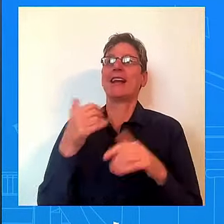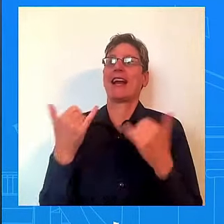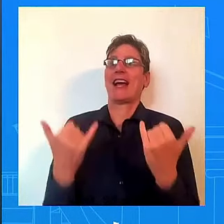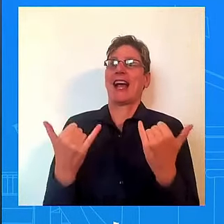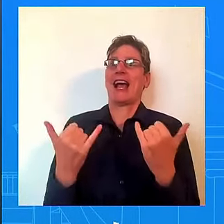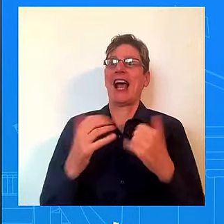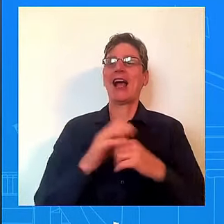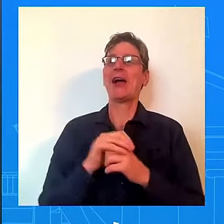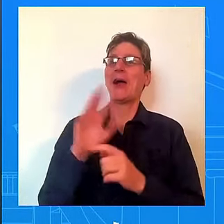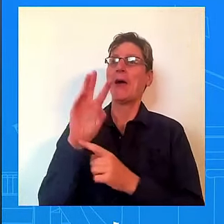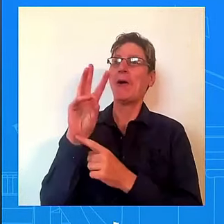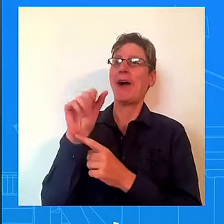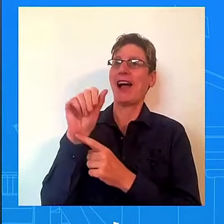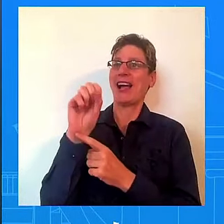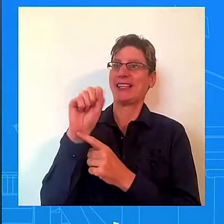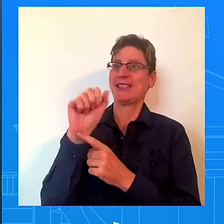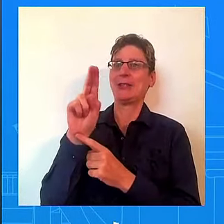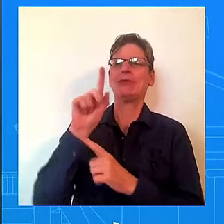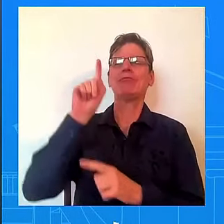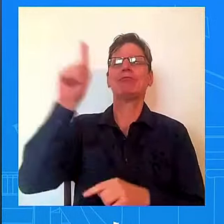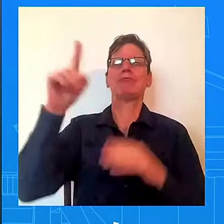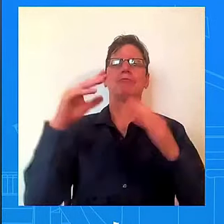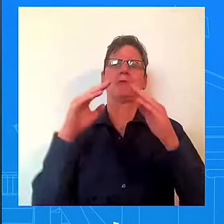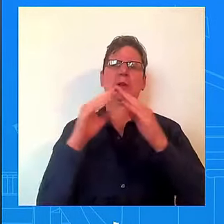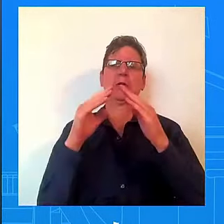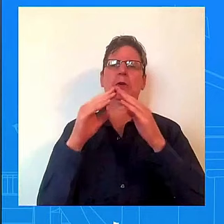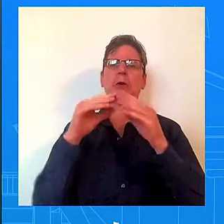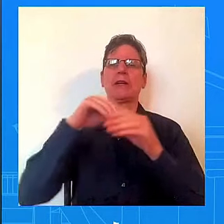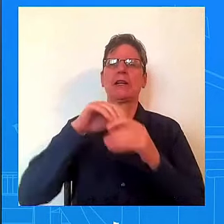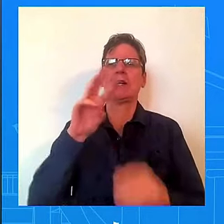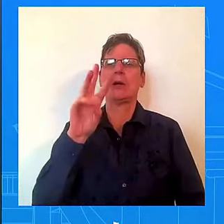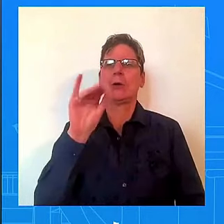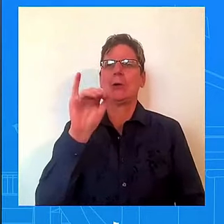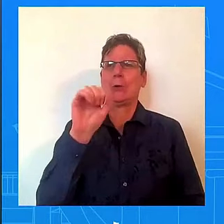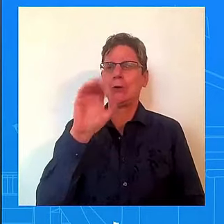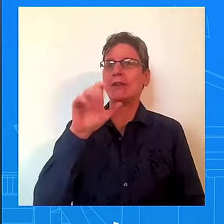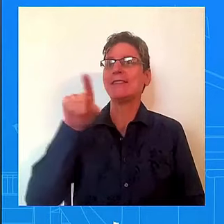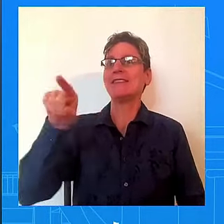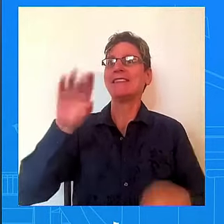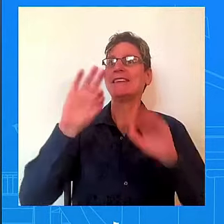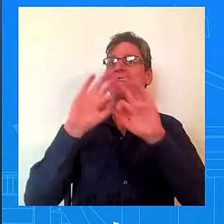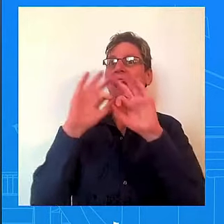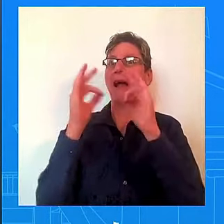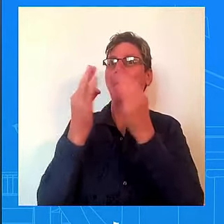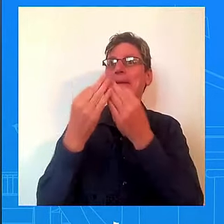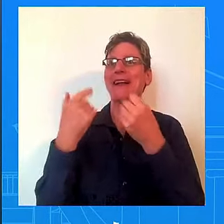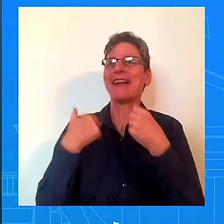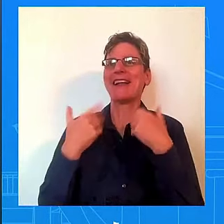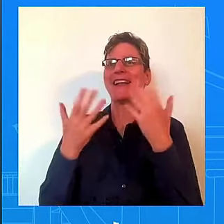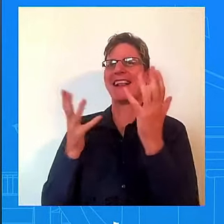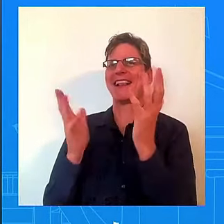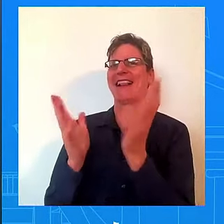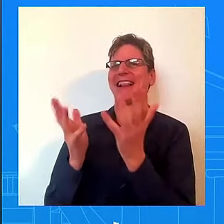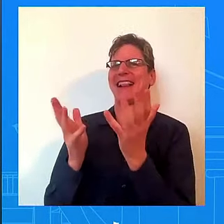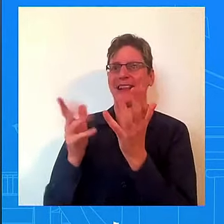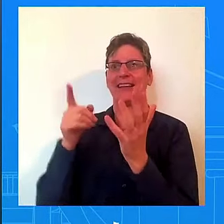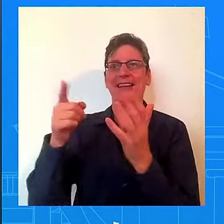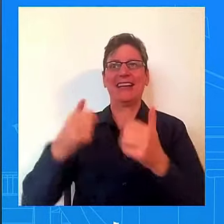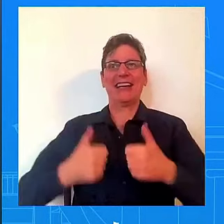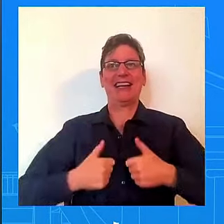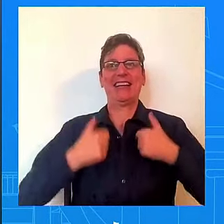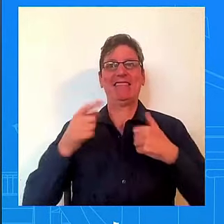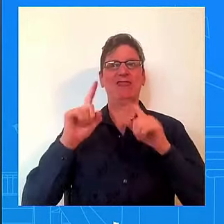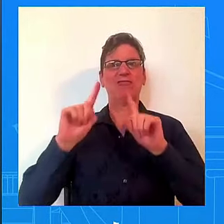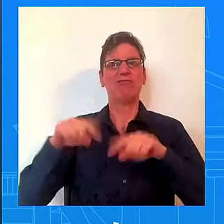owned for over 40 years. And for as long as they lived there, they'd been drinking lead-contaminated water. Through funding from the Bipartisan